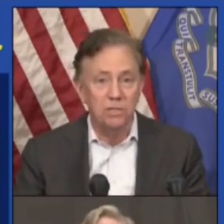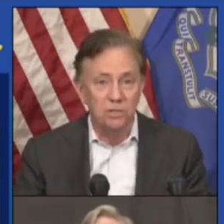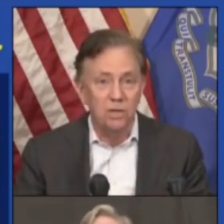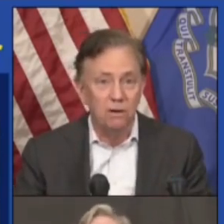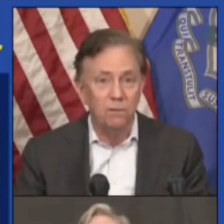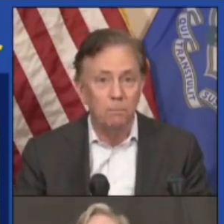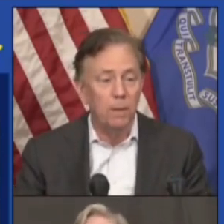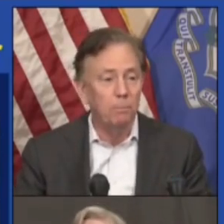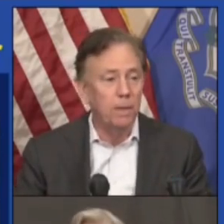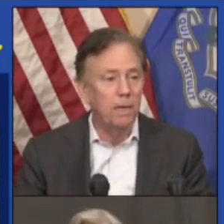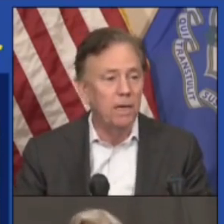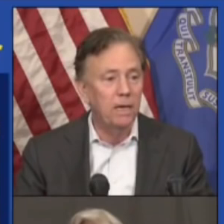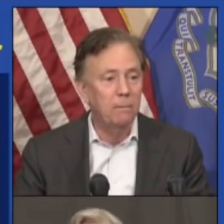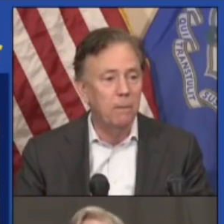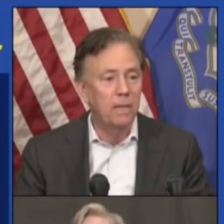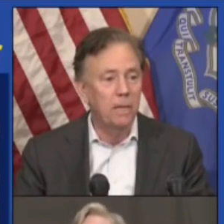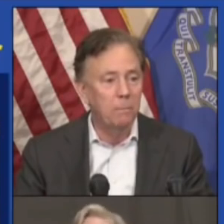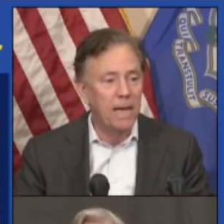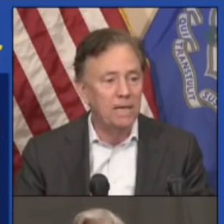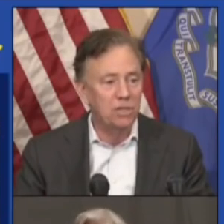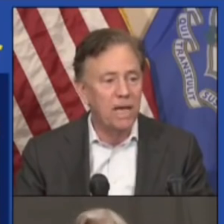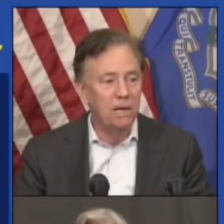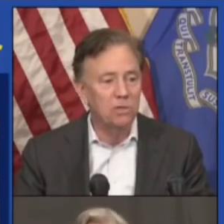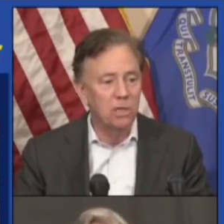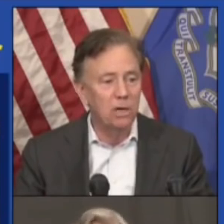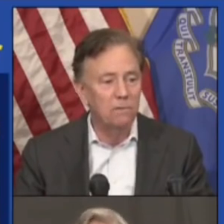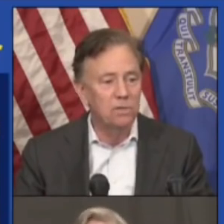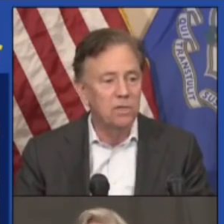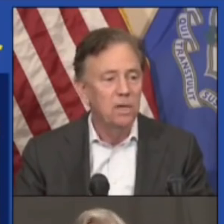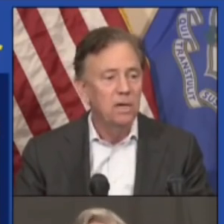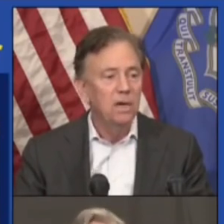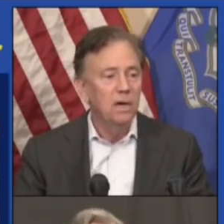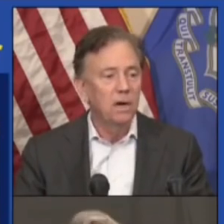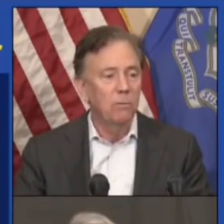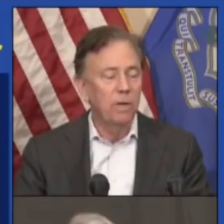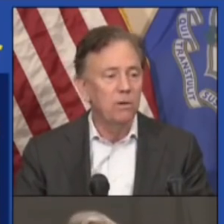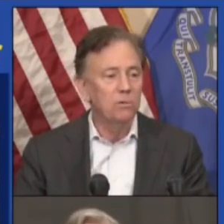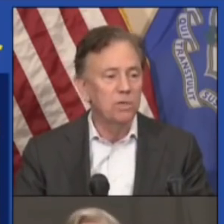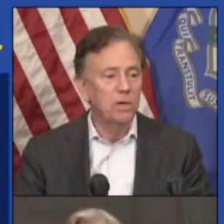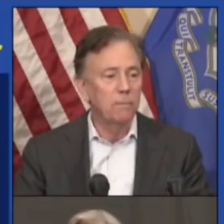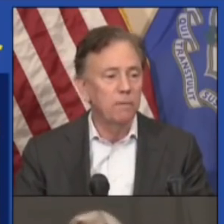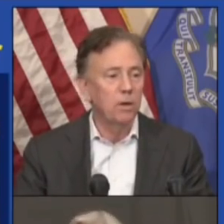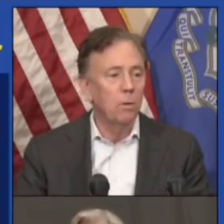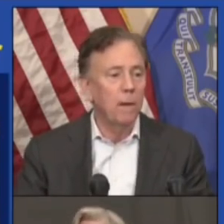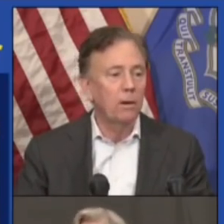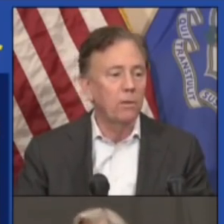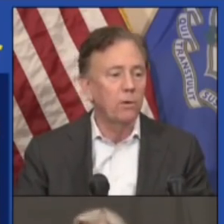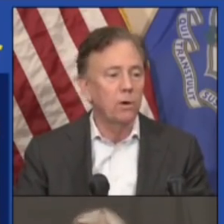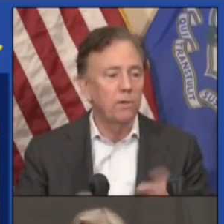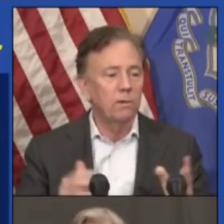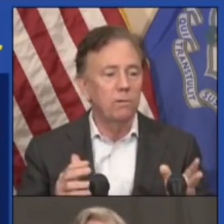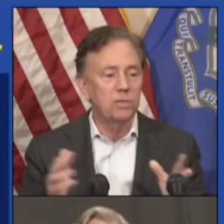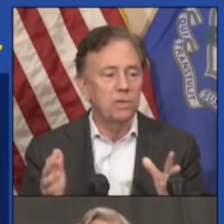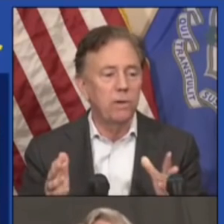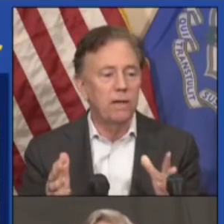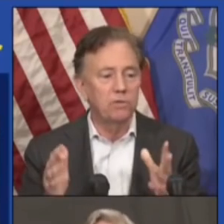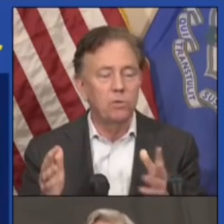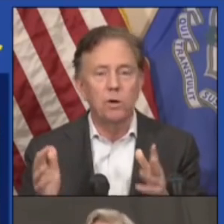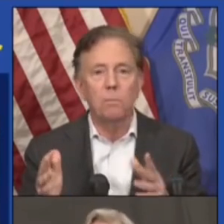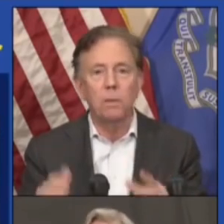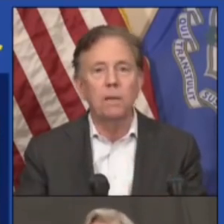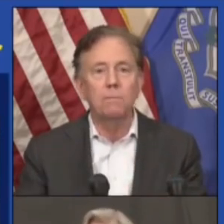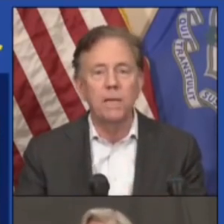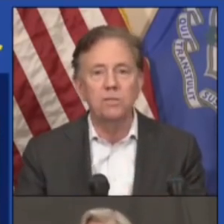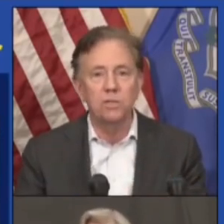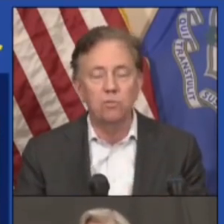pieces of PPE, mainly masks, gowns, gloves. We used about a third of it. We have